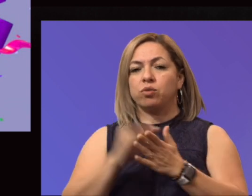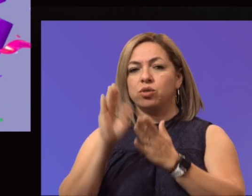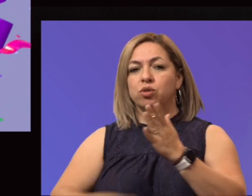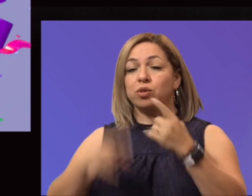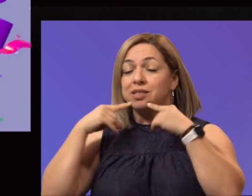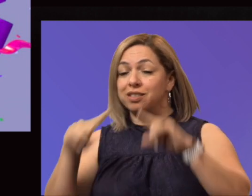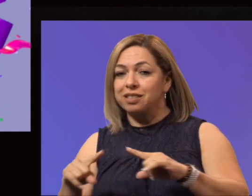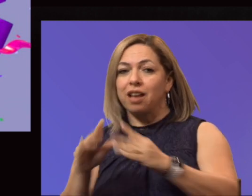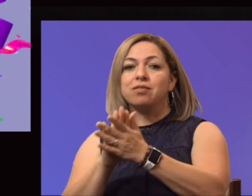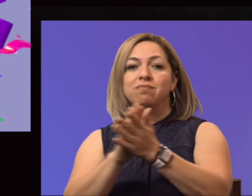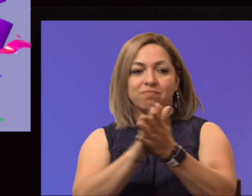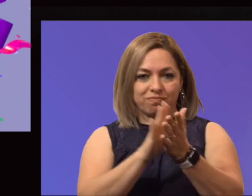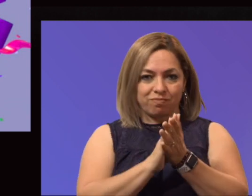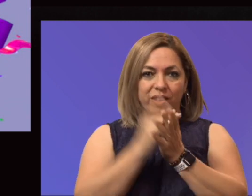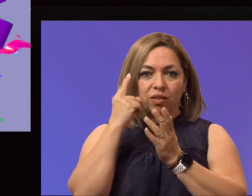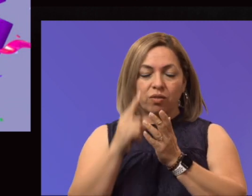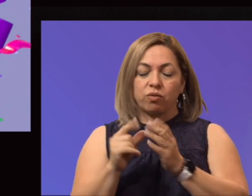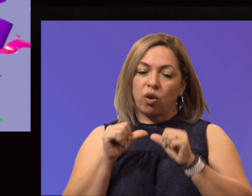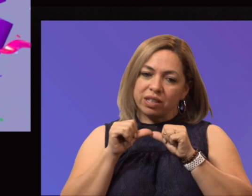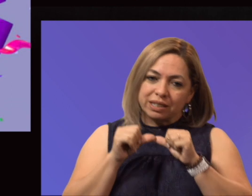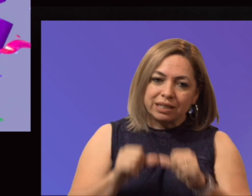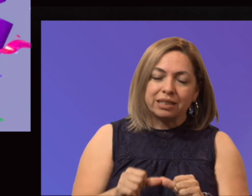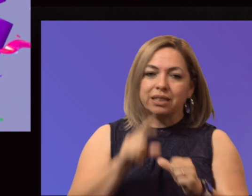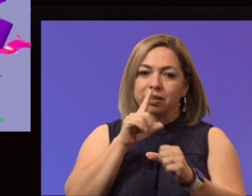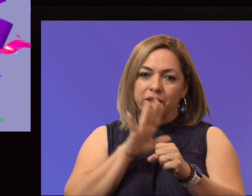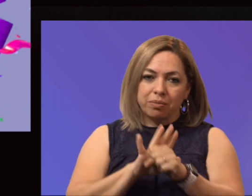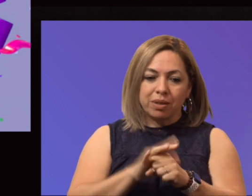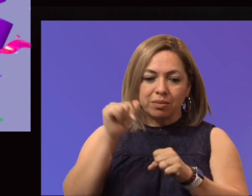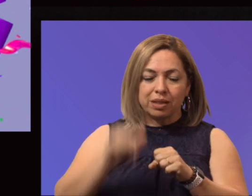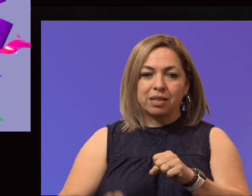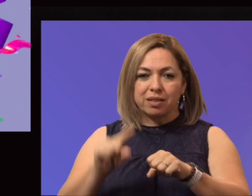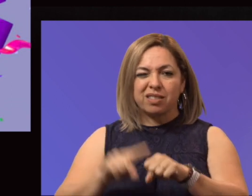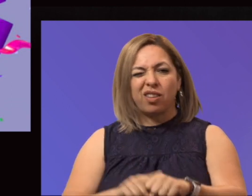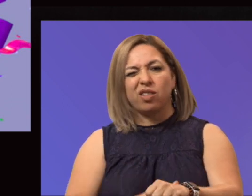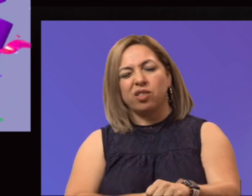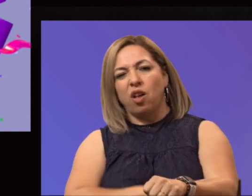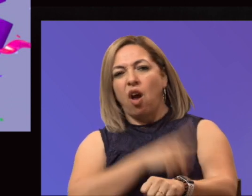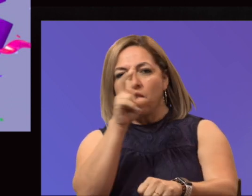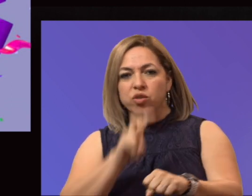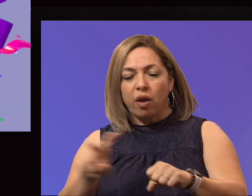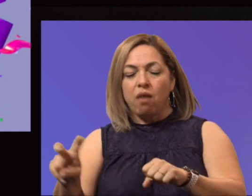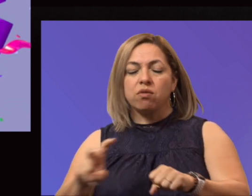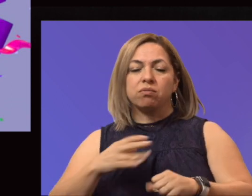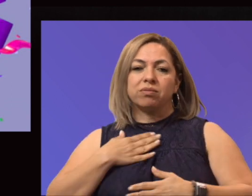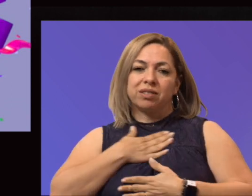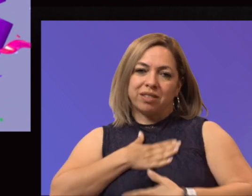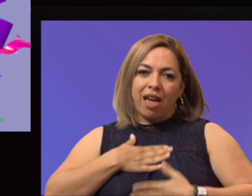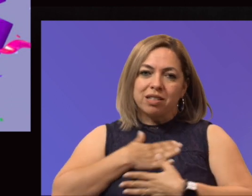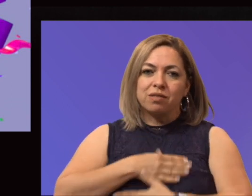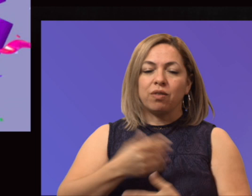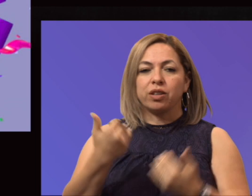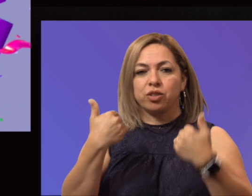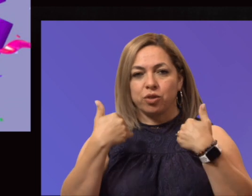for your continued commitment. This has been a long journey, but it's certainly satisfying to receive a tremendous